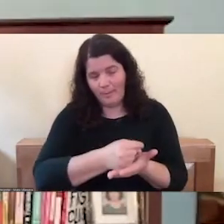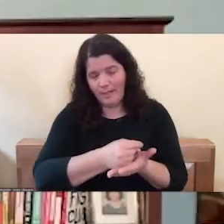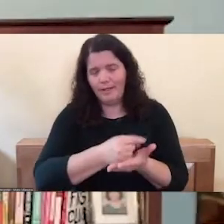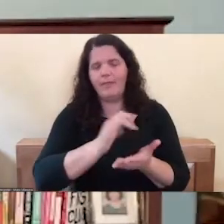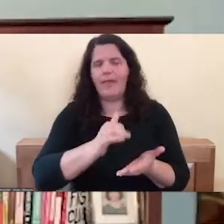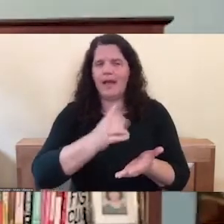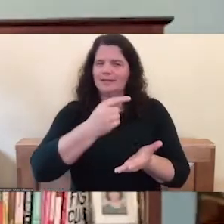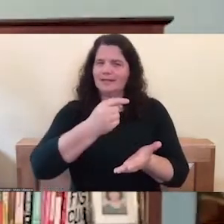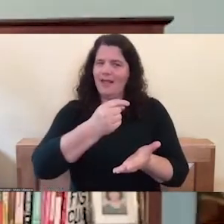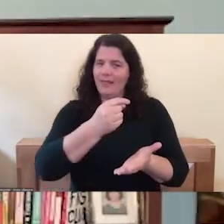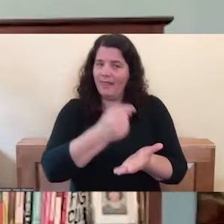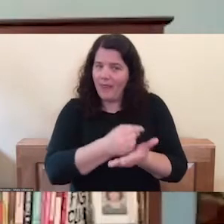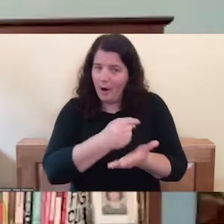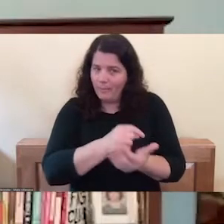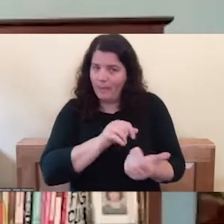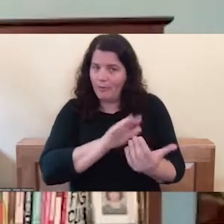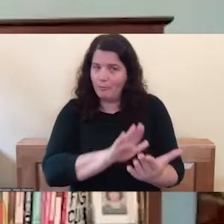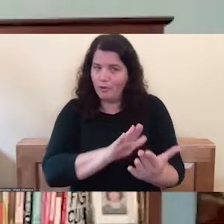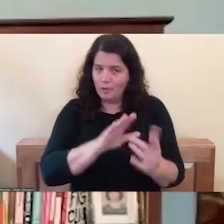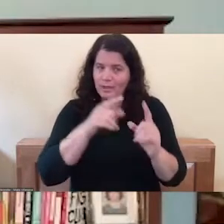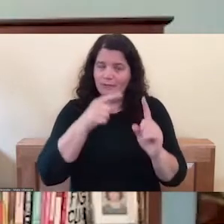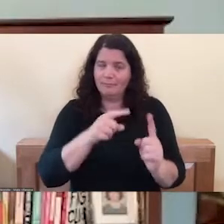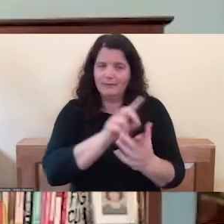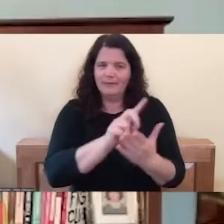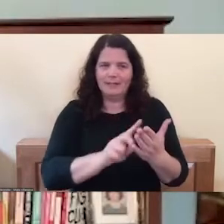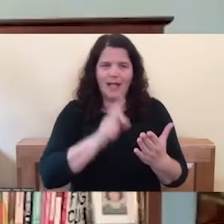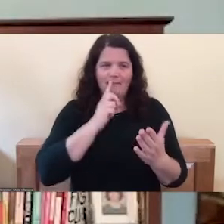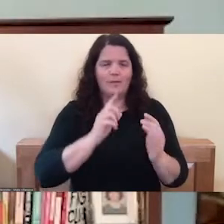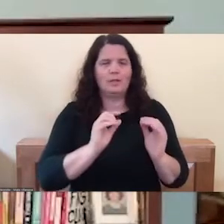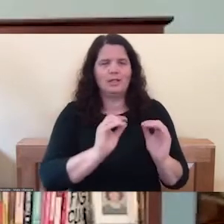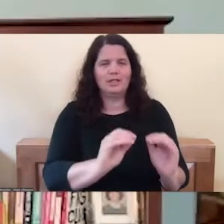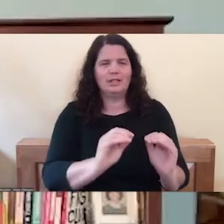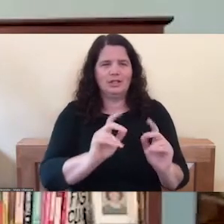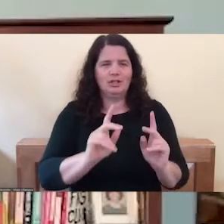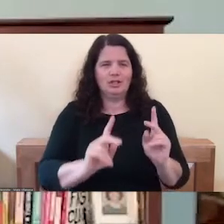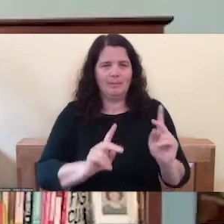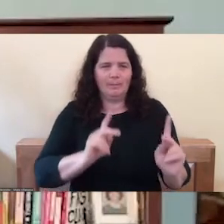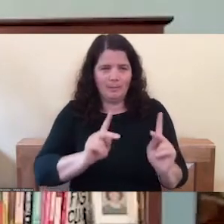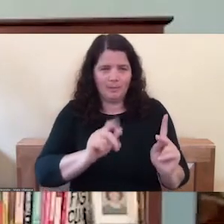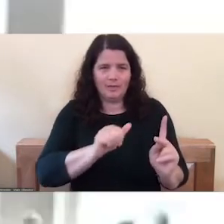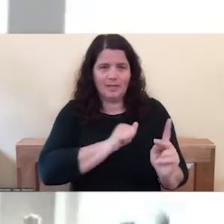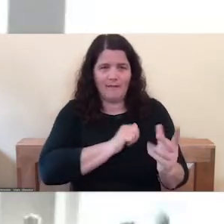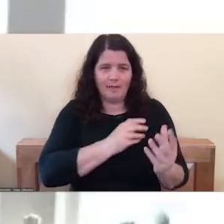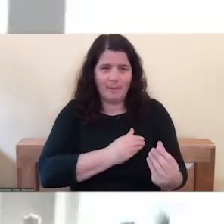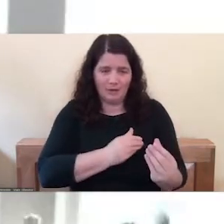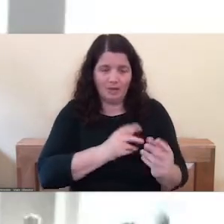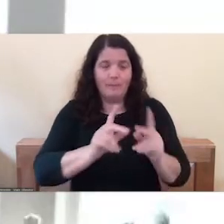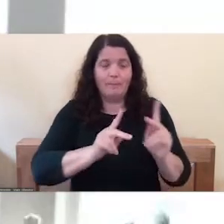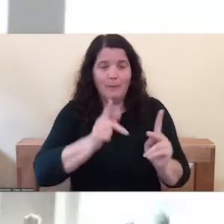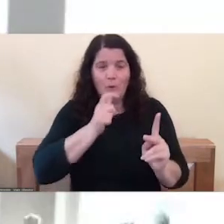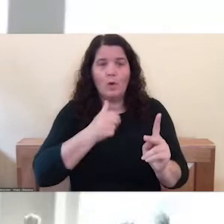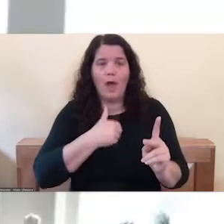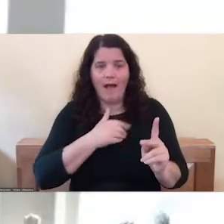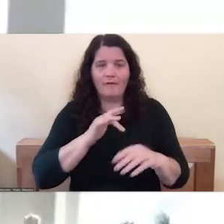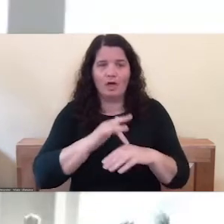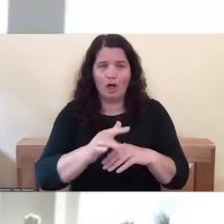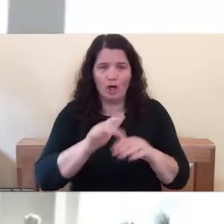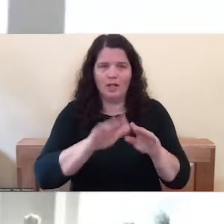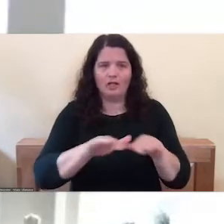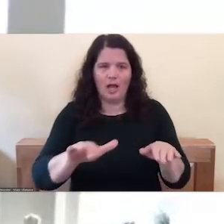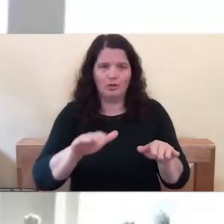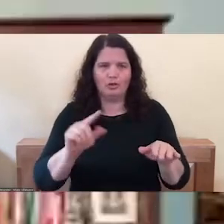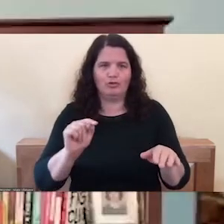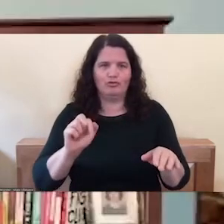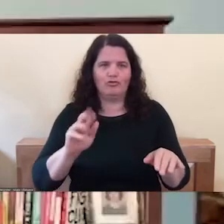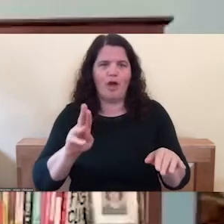designed to teach people with early childhood trauma, self-compassion. And people with early childhood